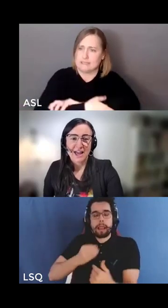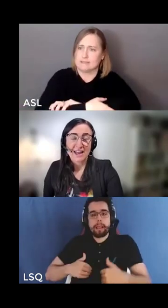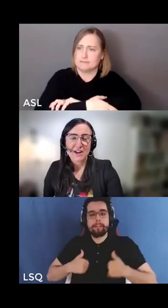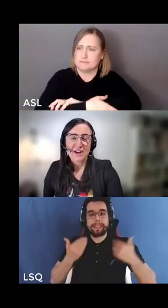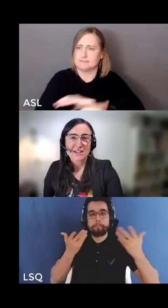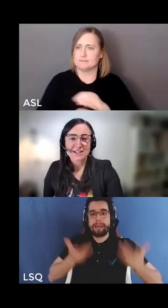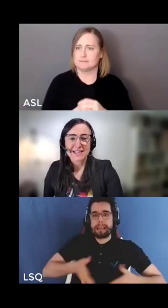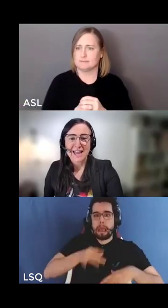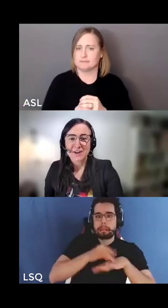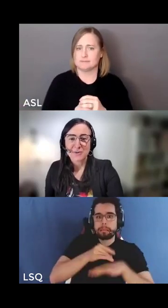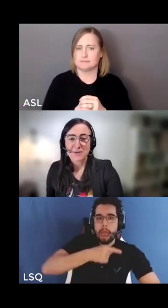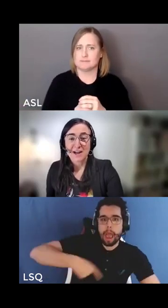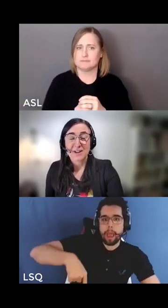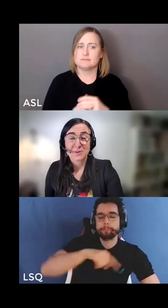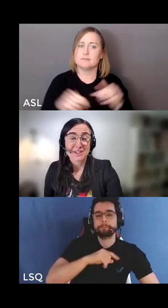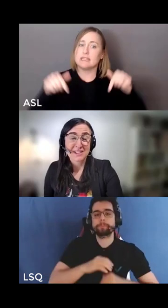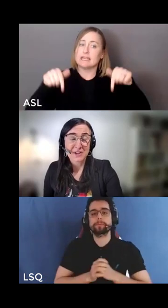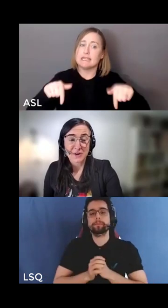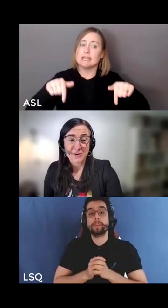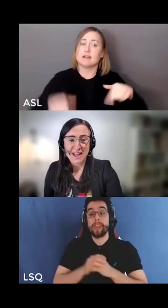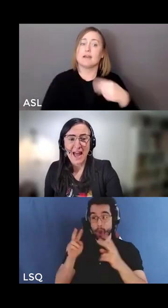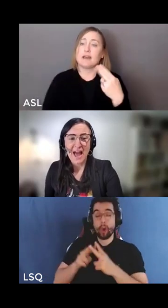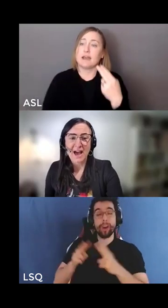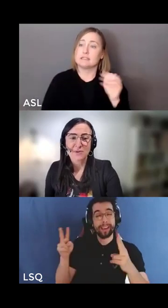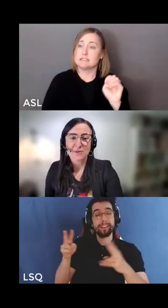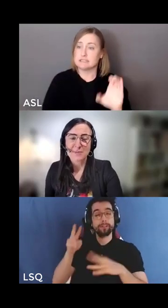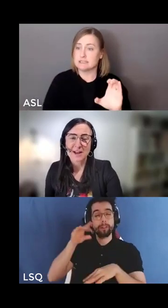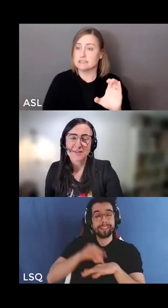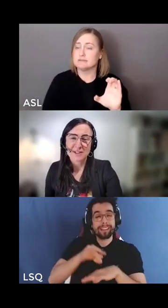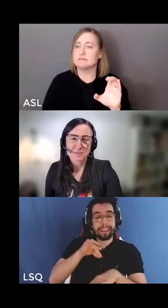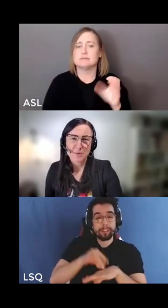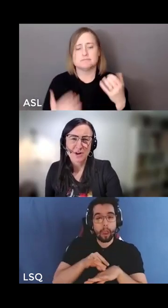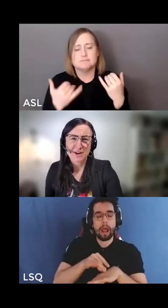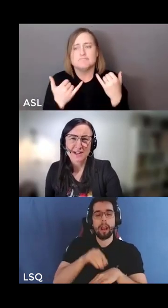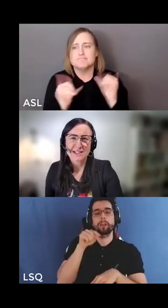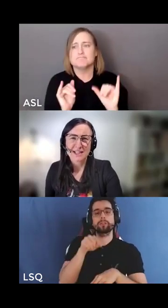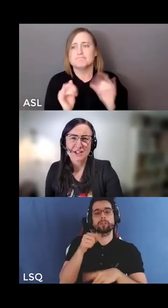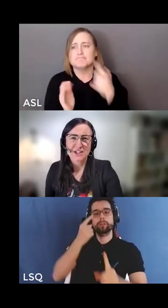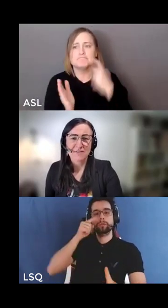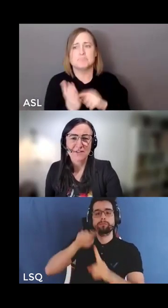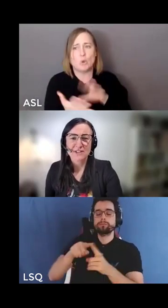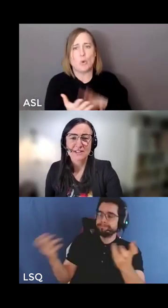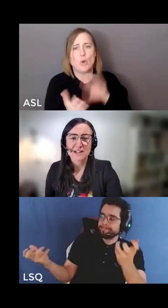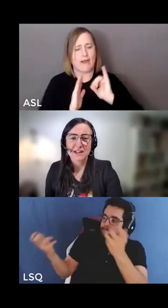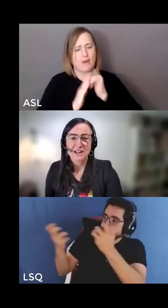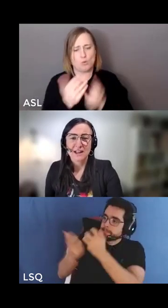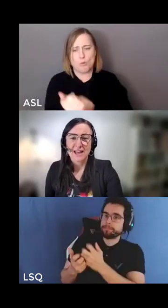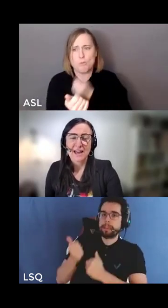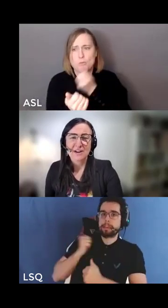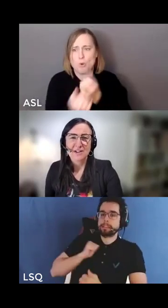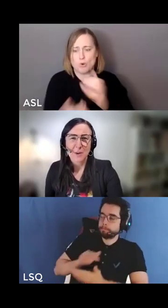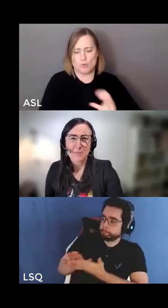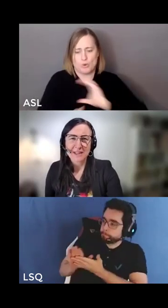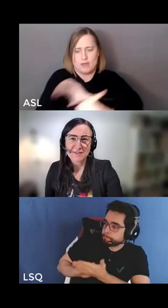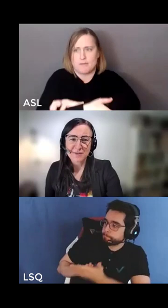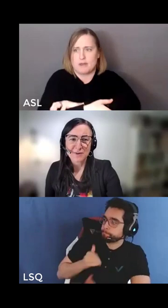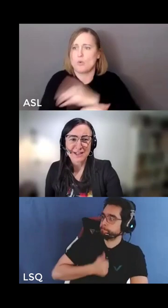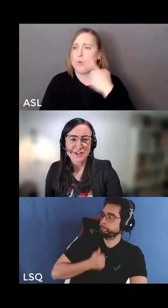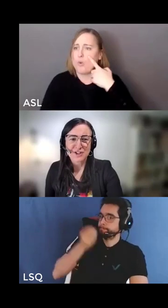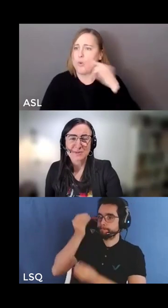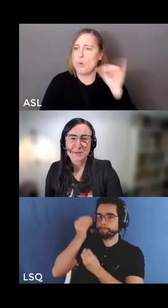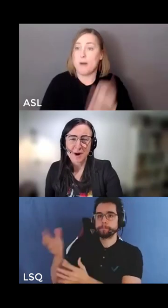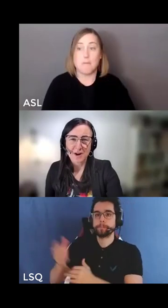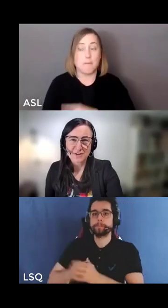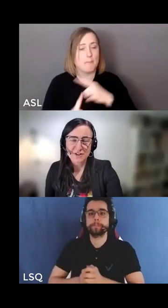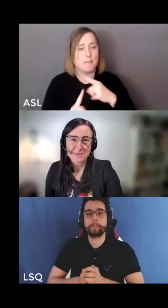At Healthcare Excellence Canada we recognize we're still learning how to respectfully support reconciliation efforts and how to develop meaningful